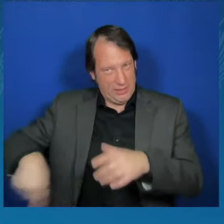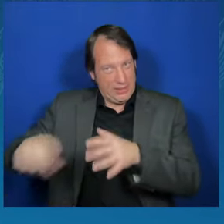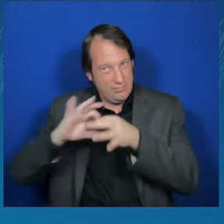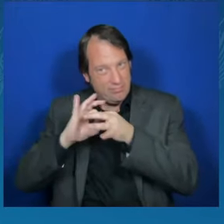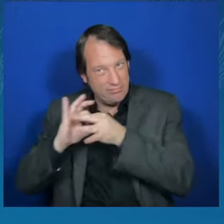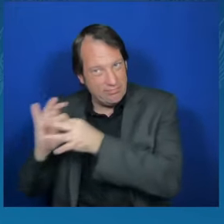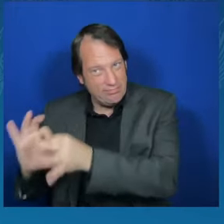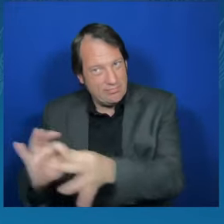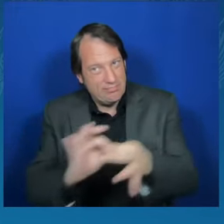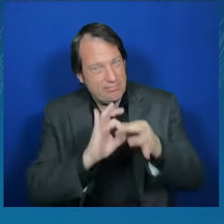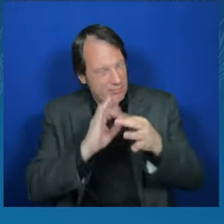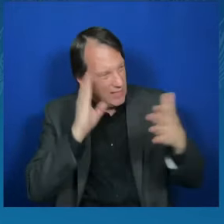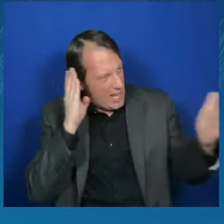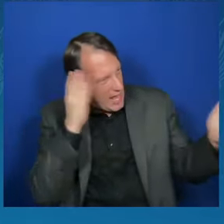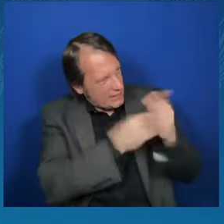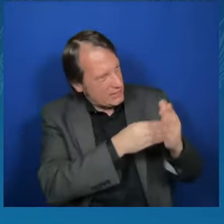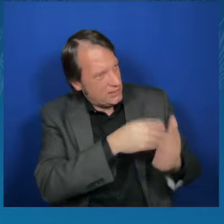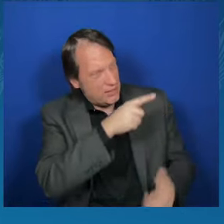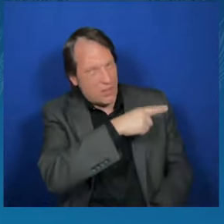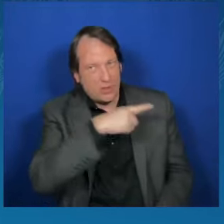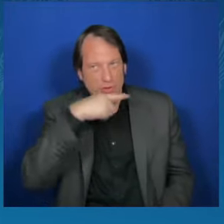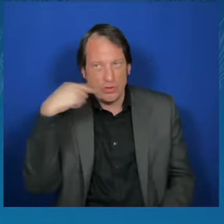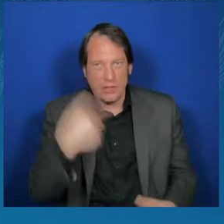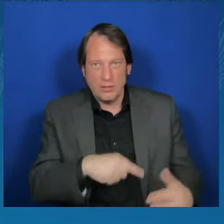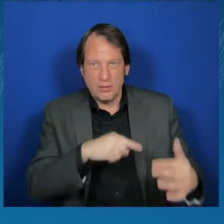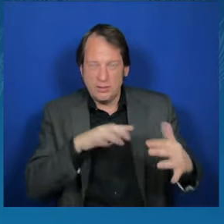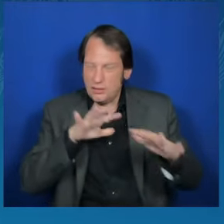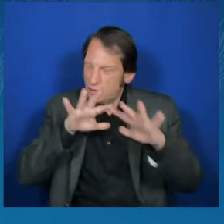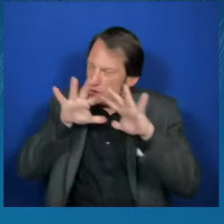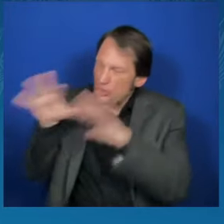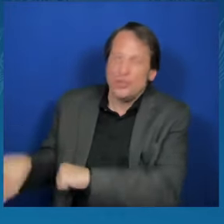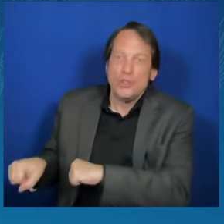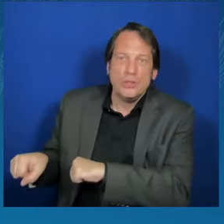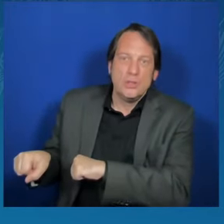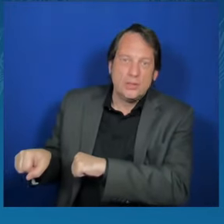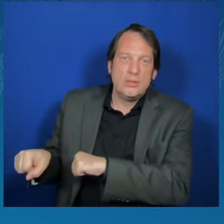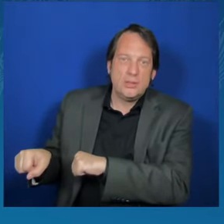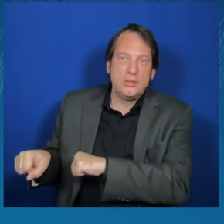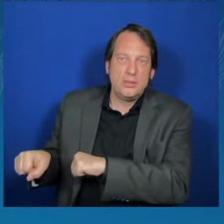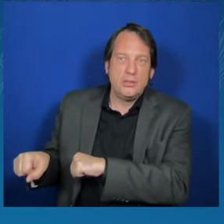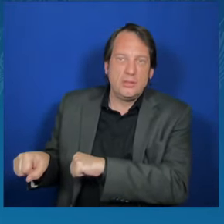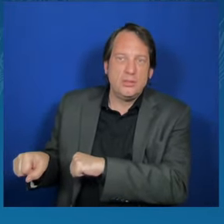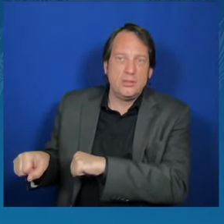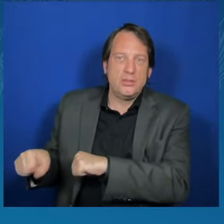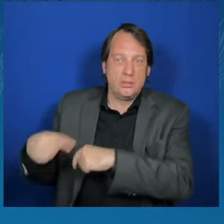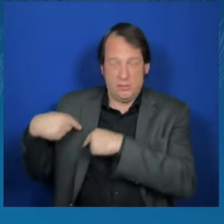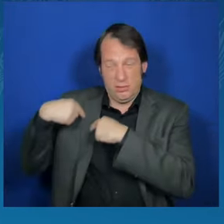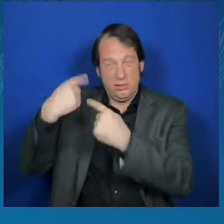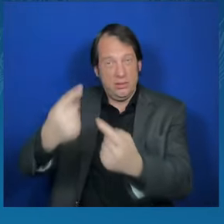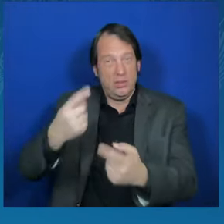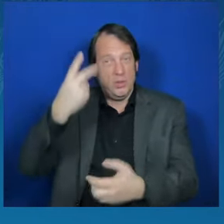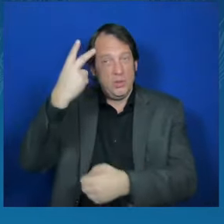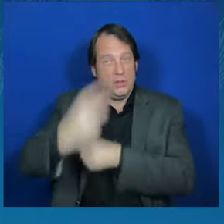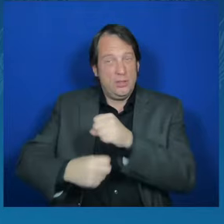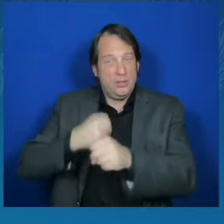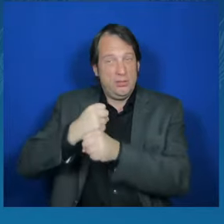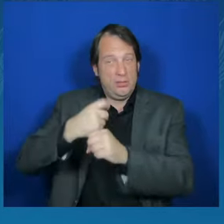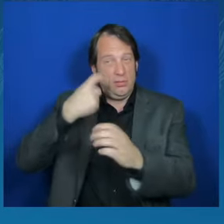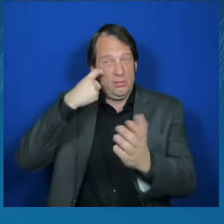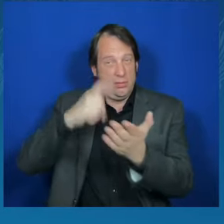as indicated over the course of the last two plus years and the last 24 hours.